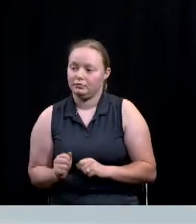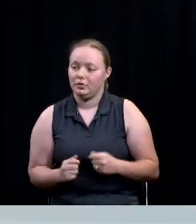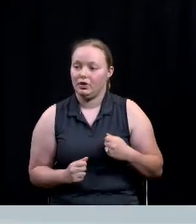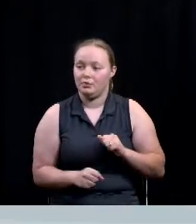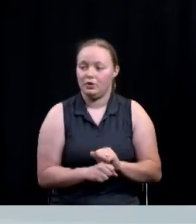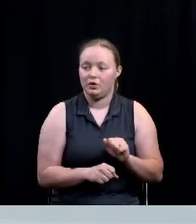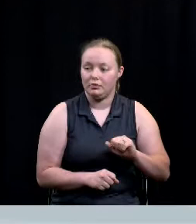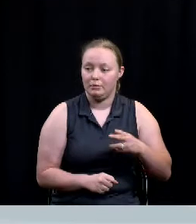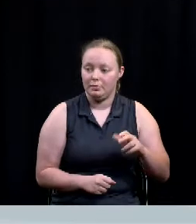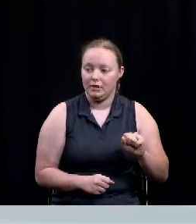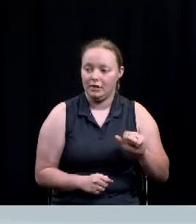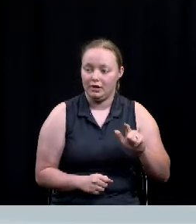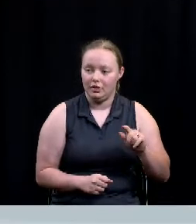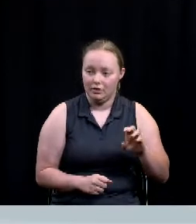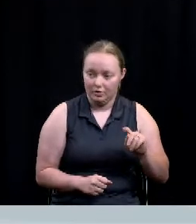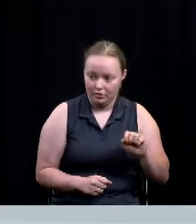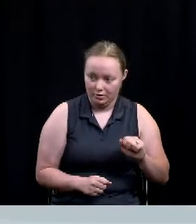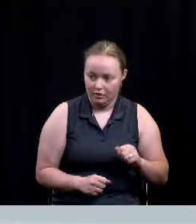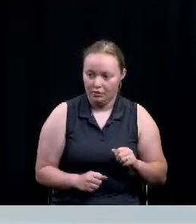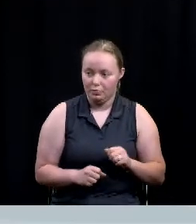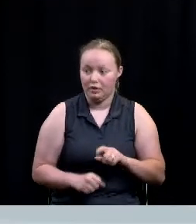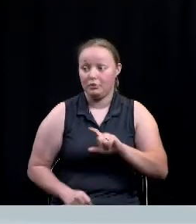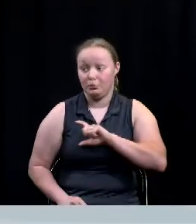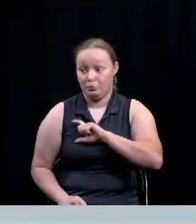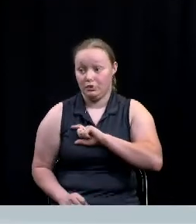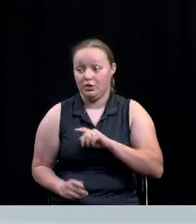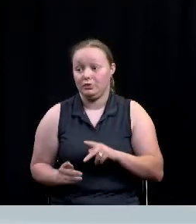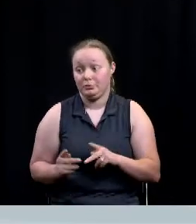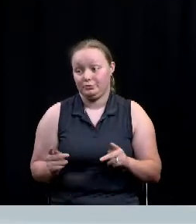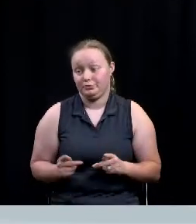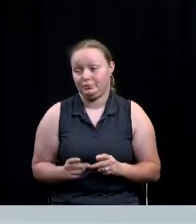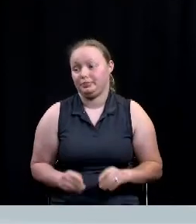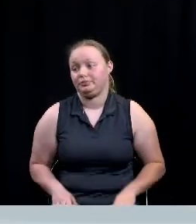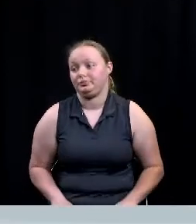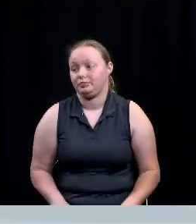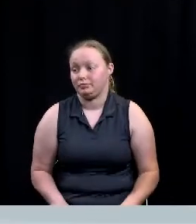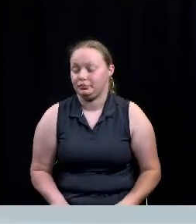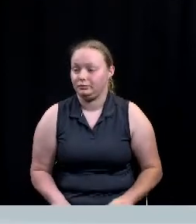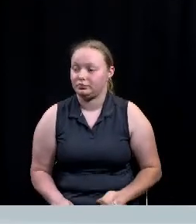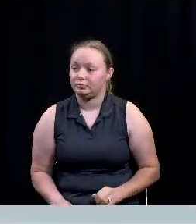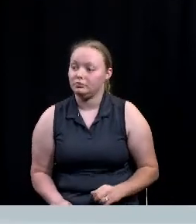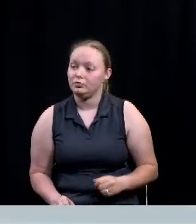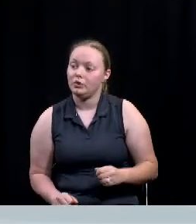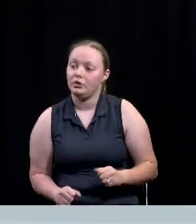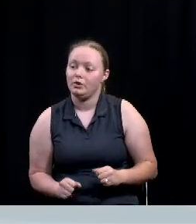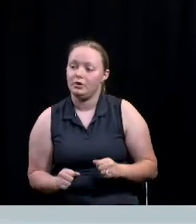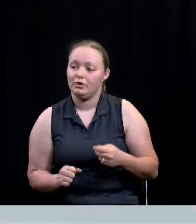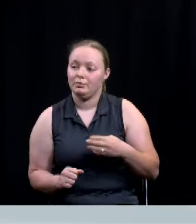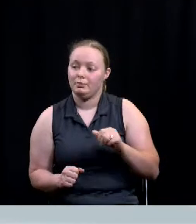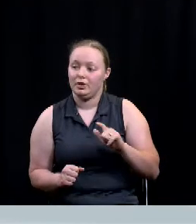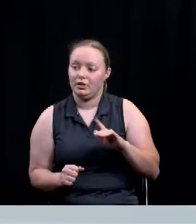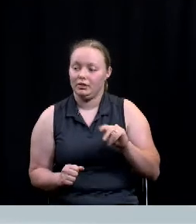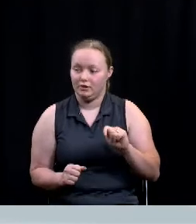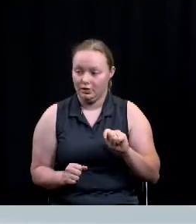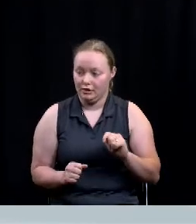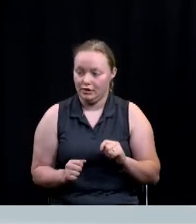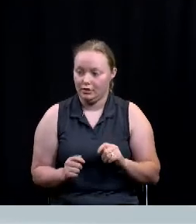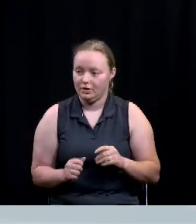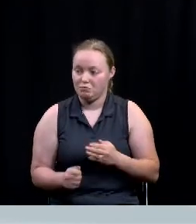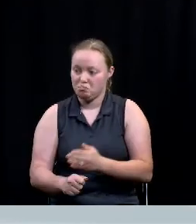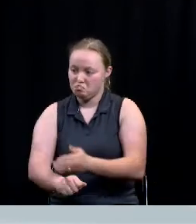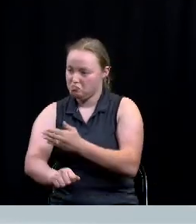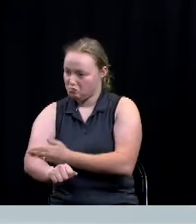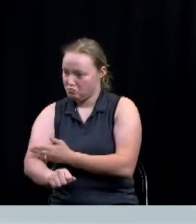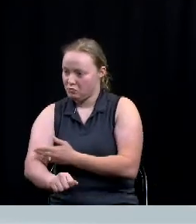my time with the police department because of the coordinated effort of the BHLT several advances have been made to positively affect the